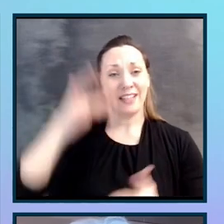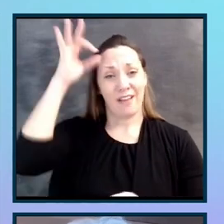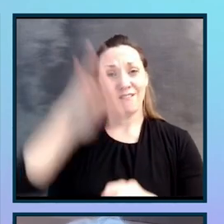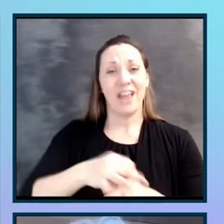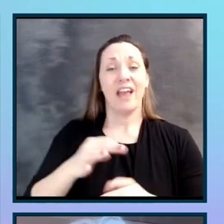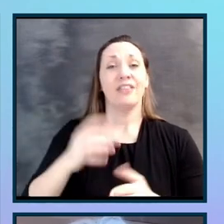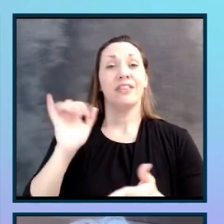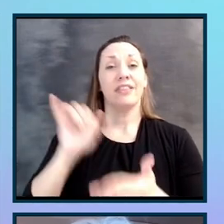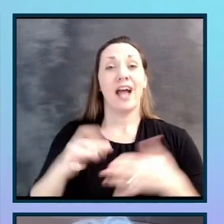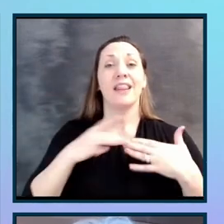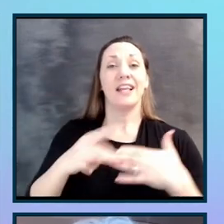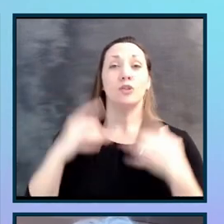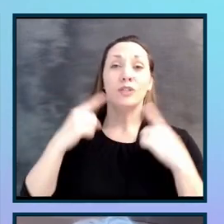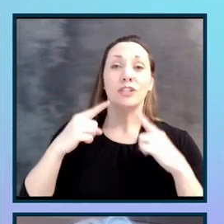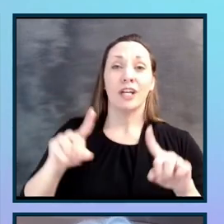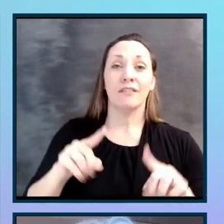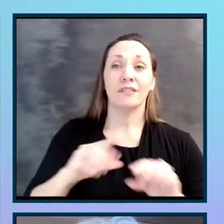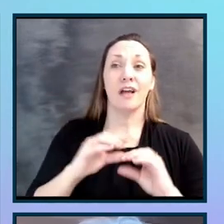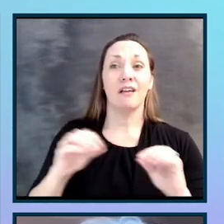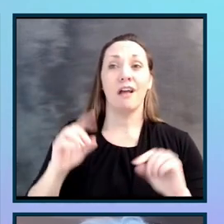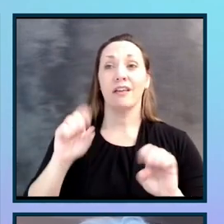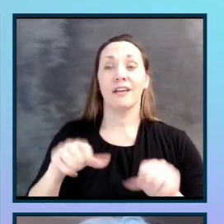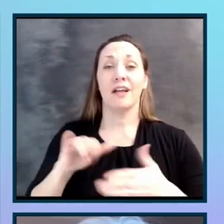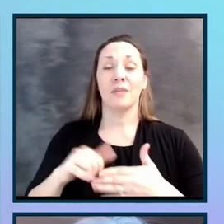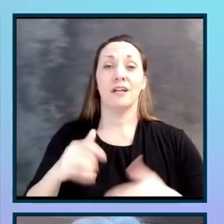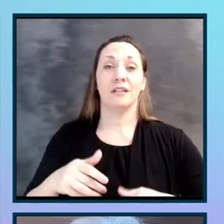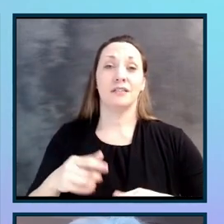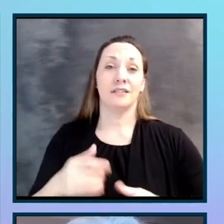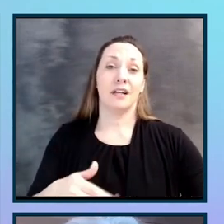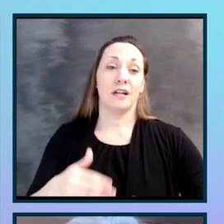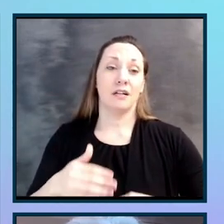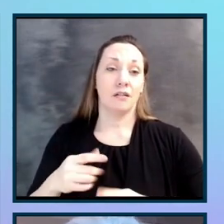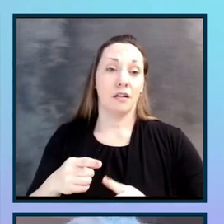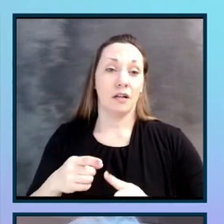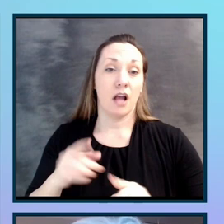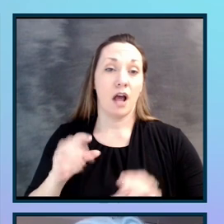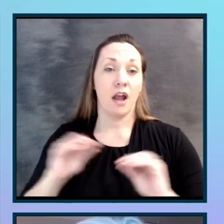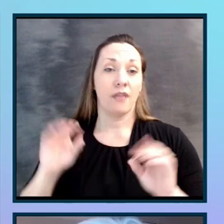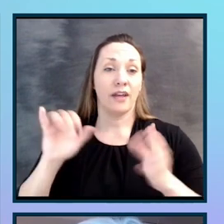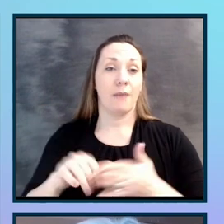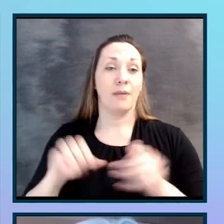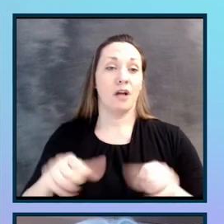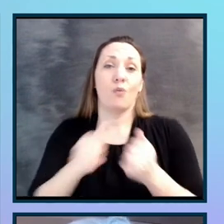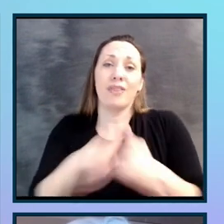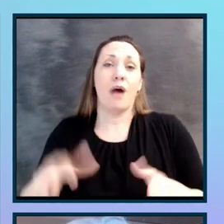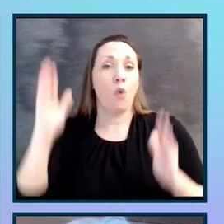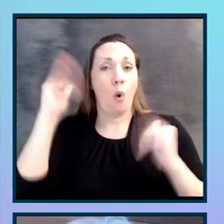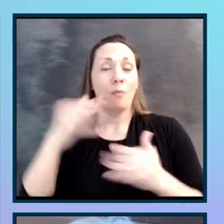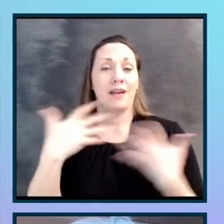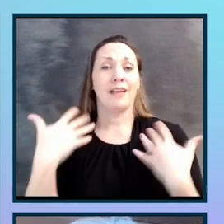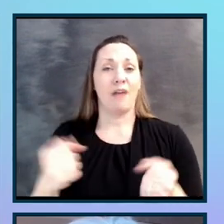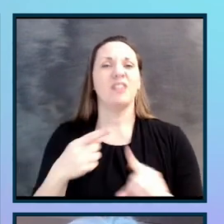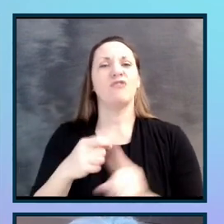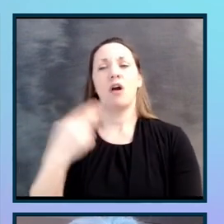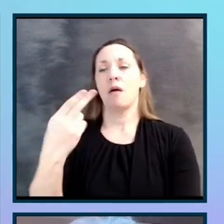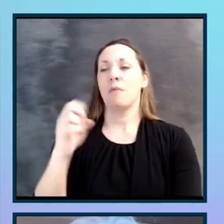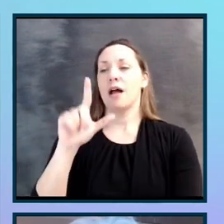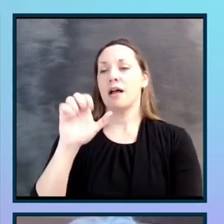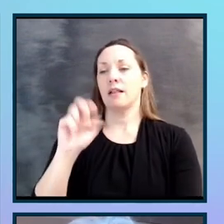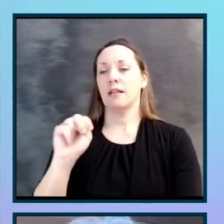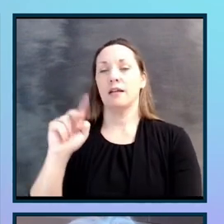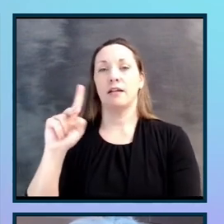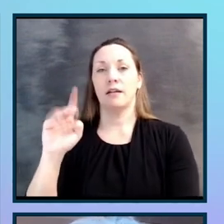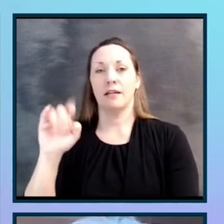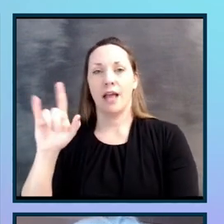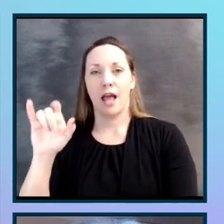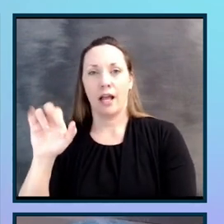Nothing can be done without hope and confidence. That's from Helen Keller, another important dolphin quality, because like I said, we will run